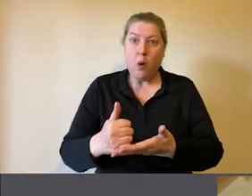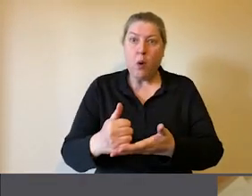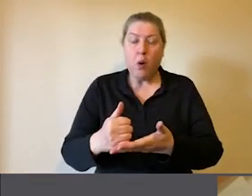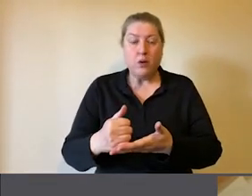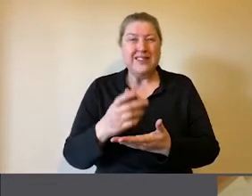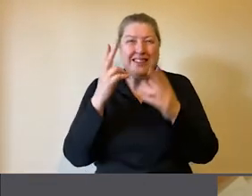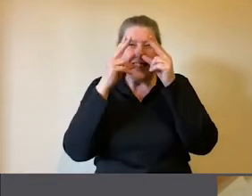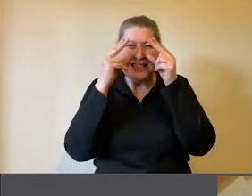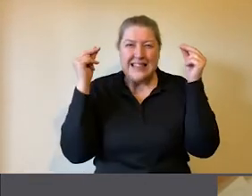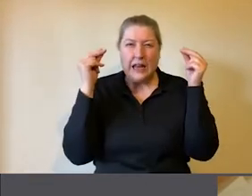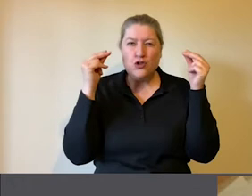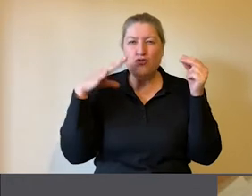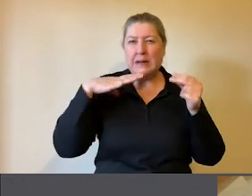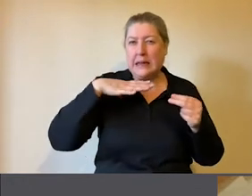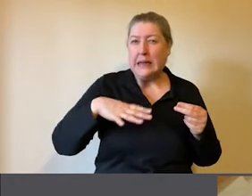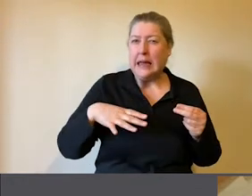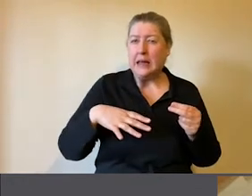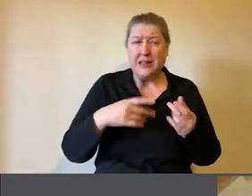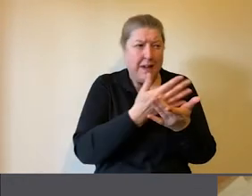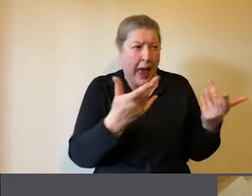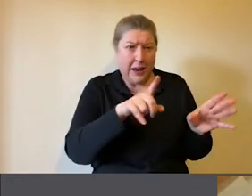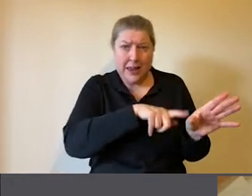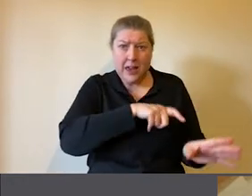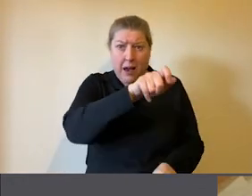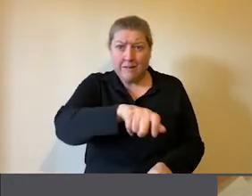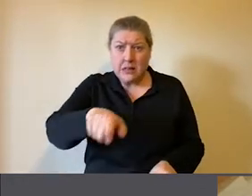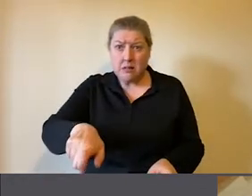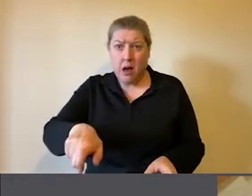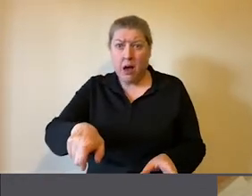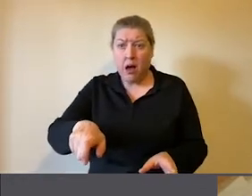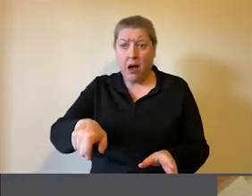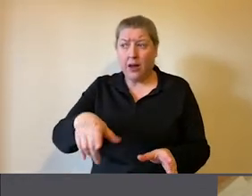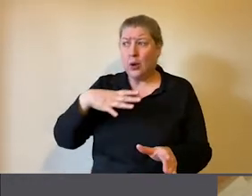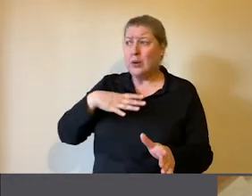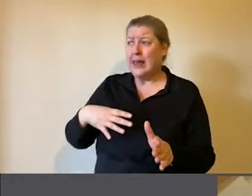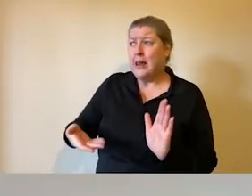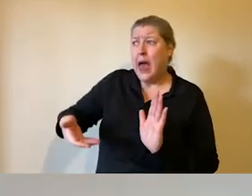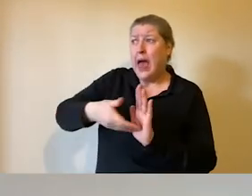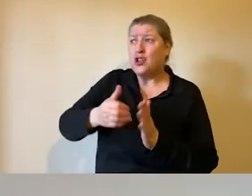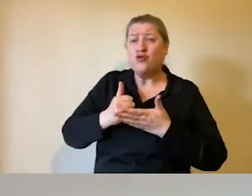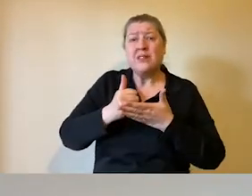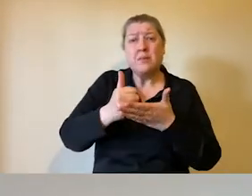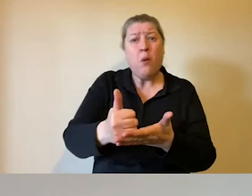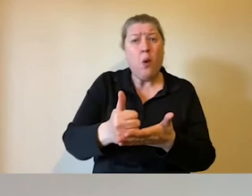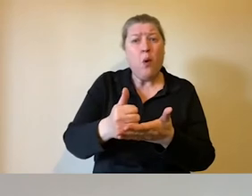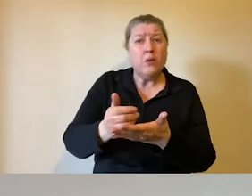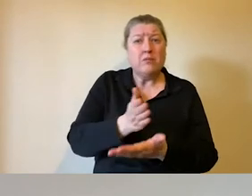young visitor who would need extra support to navigate our museum? There are some things we can't change.